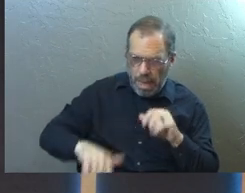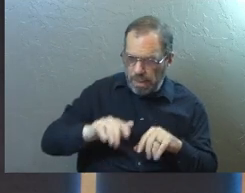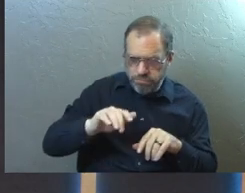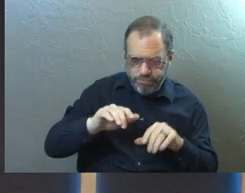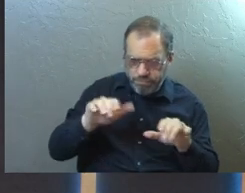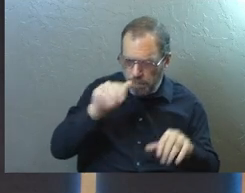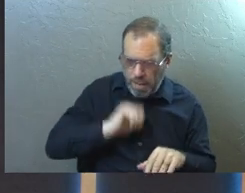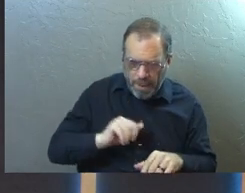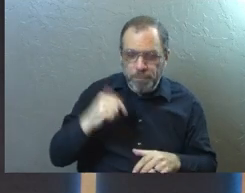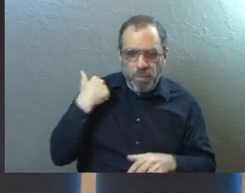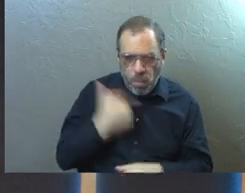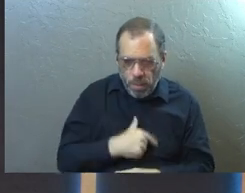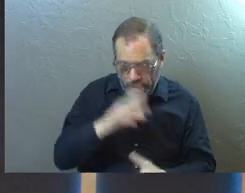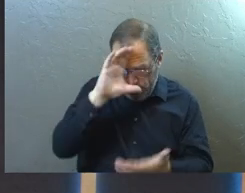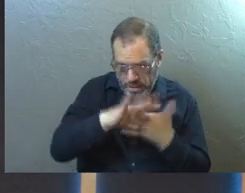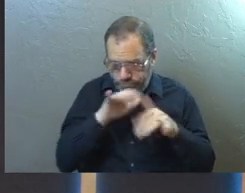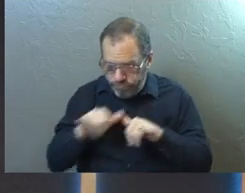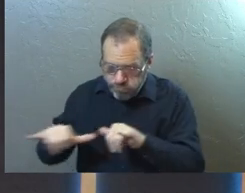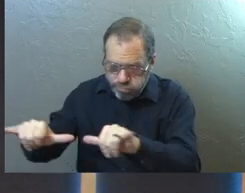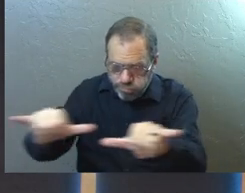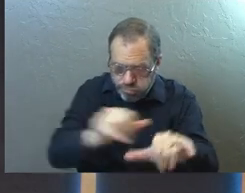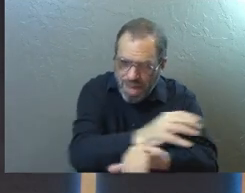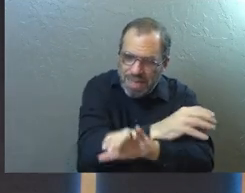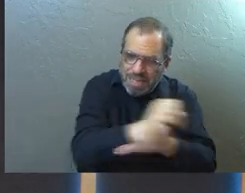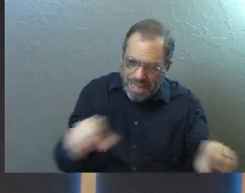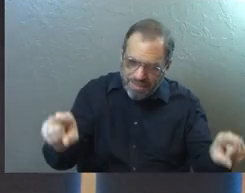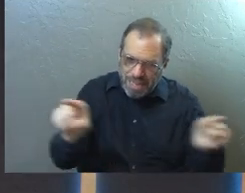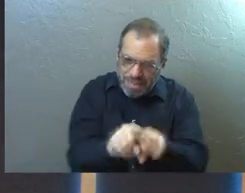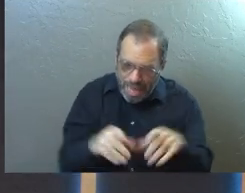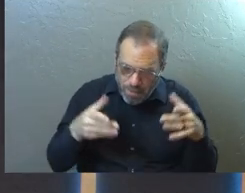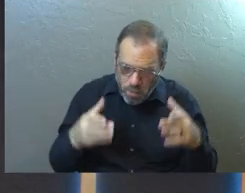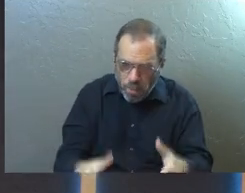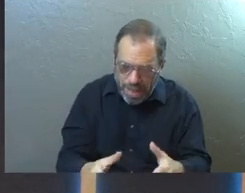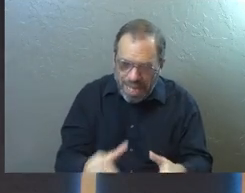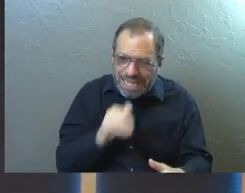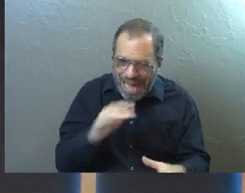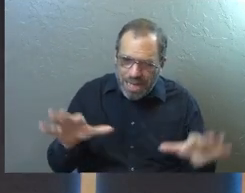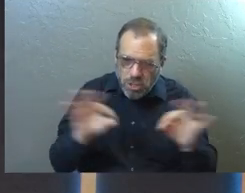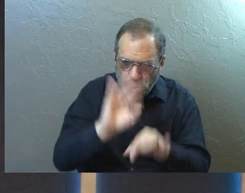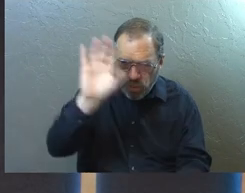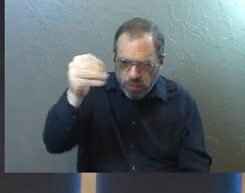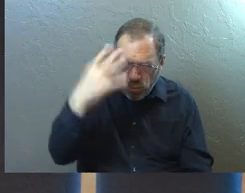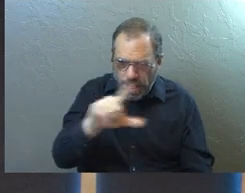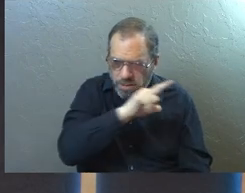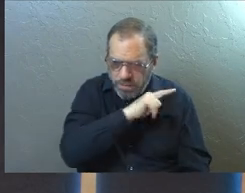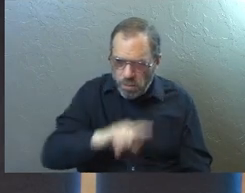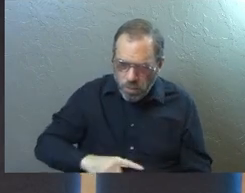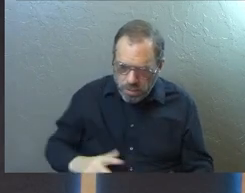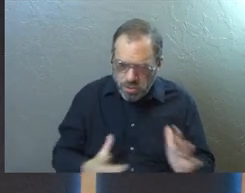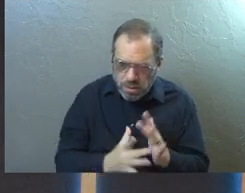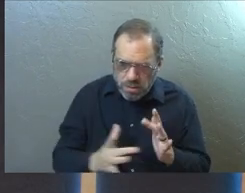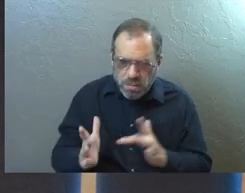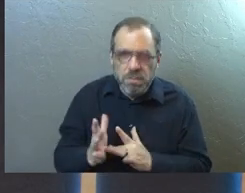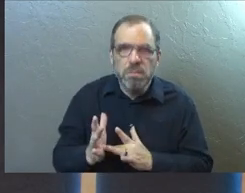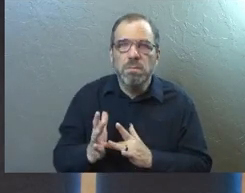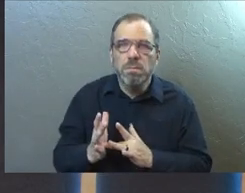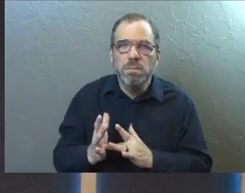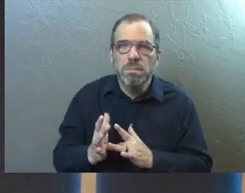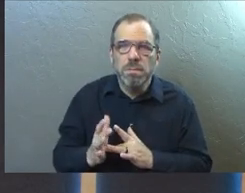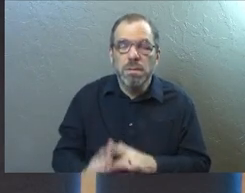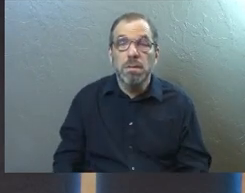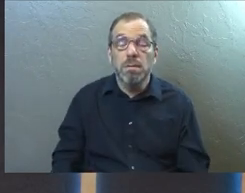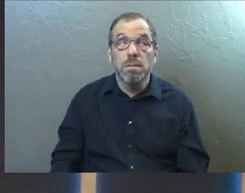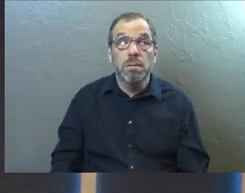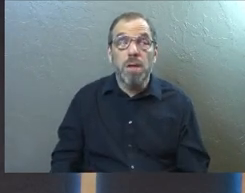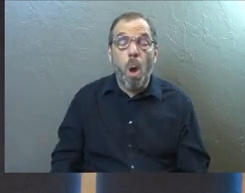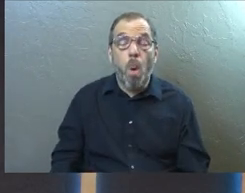bear? We believe that we are all saved the same way by the undeserved grace of the Lord Jesus. This is a